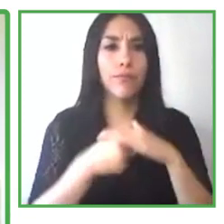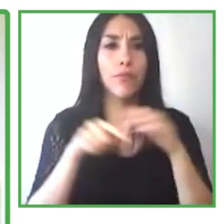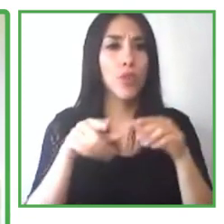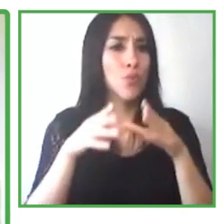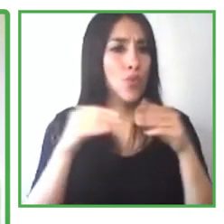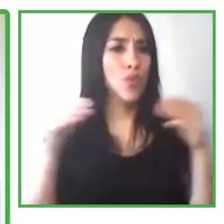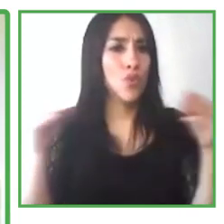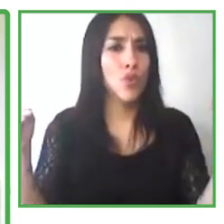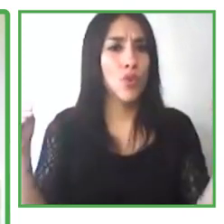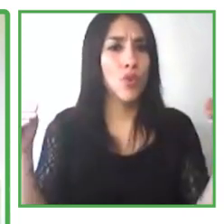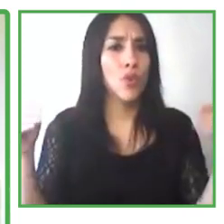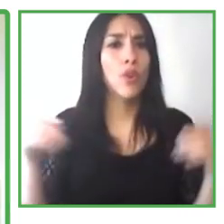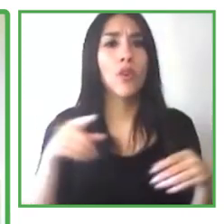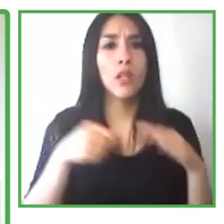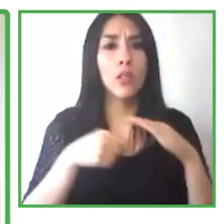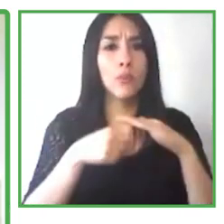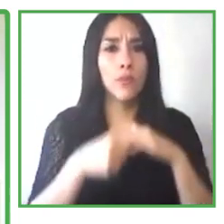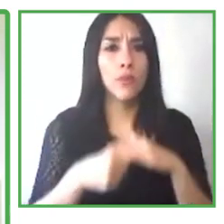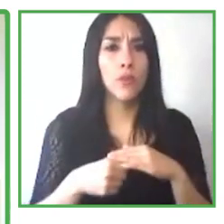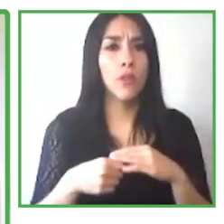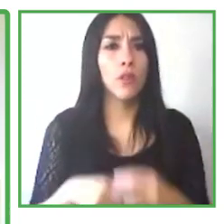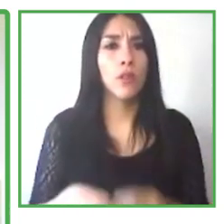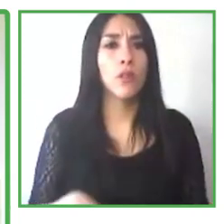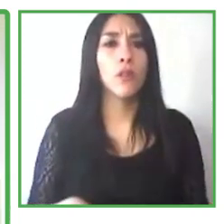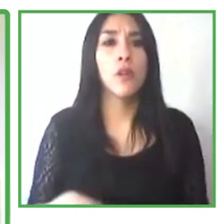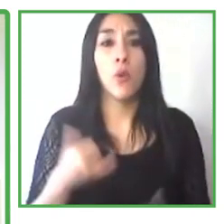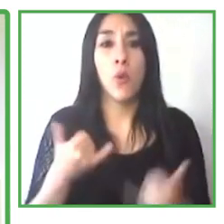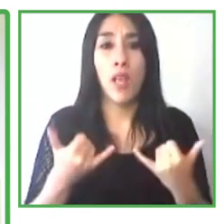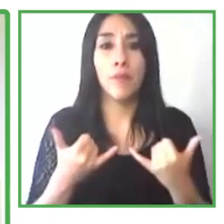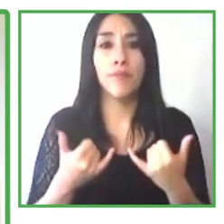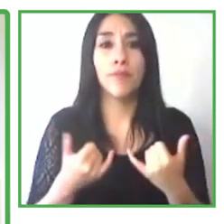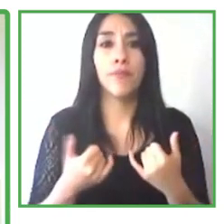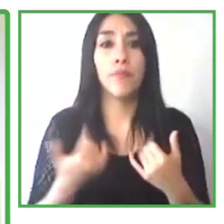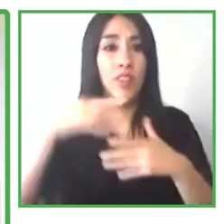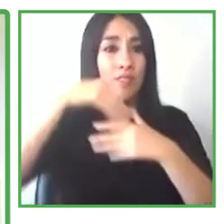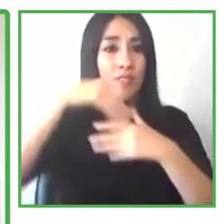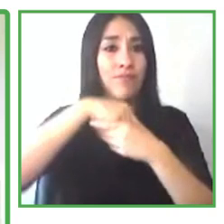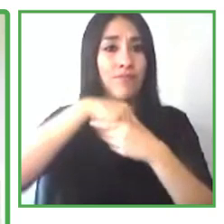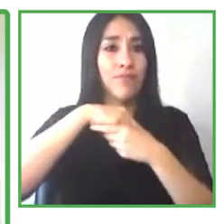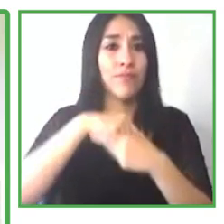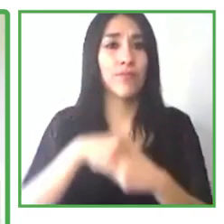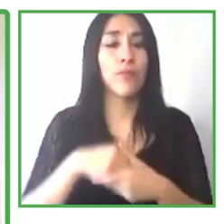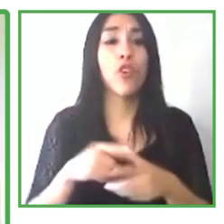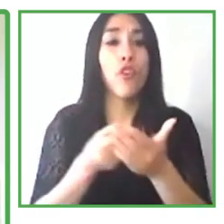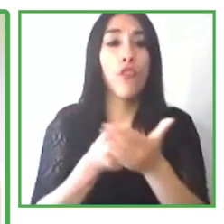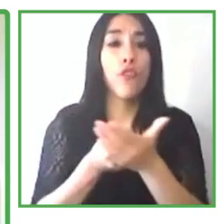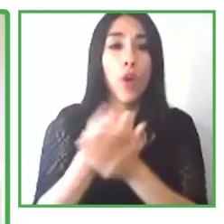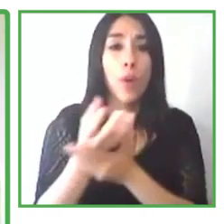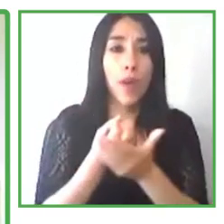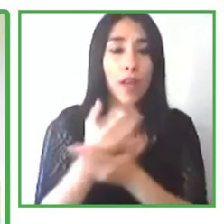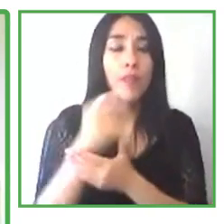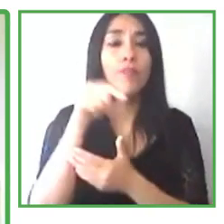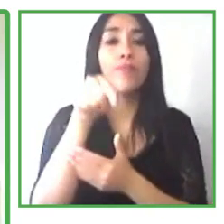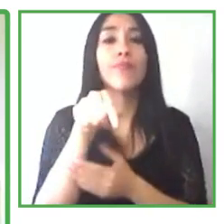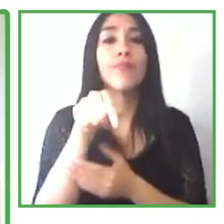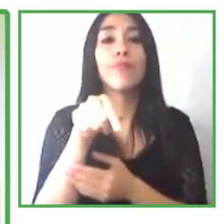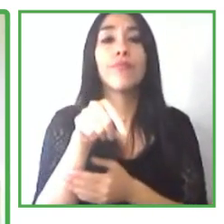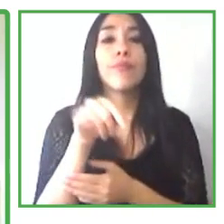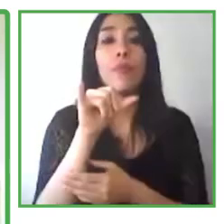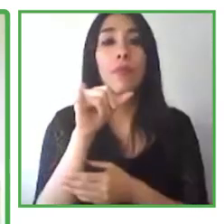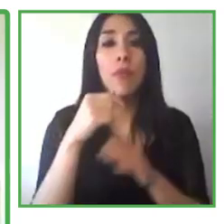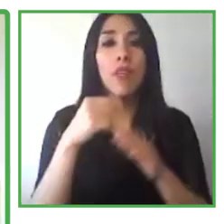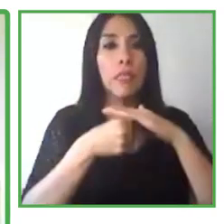with disabilities, hey, we get it. People with disabilities aren't receiving the same opportunities in order to get those jobs.